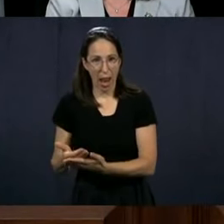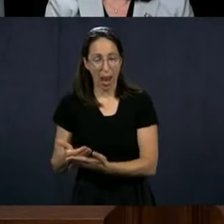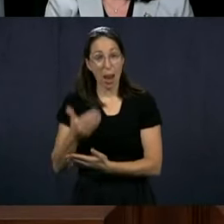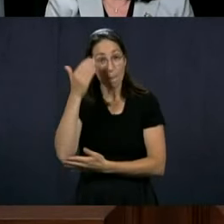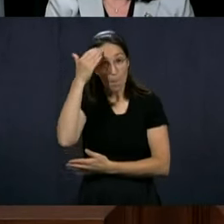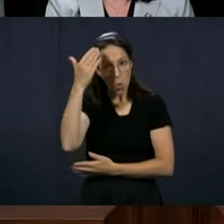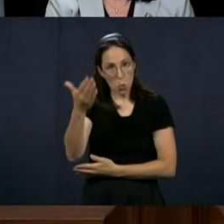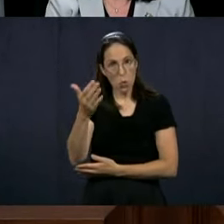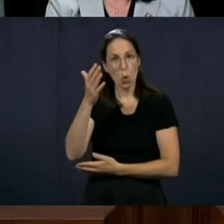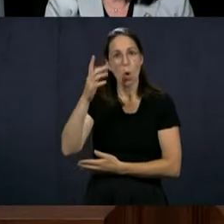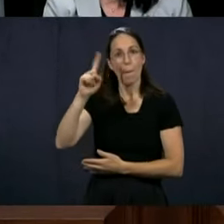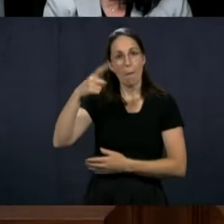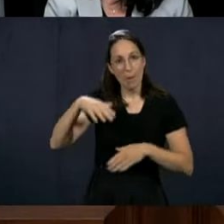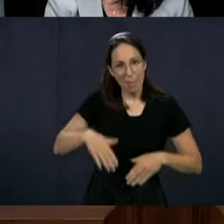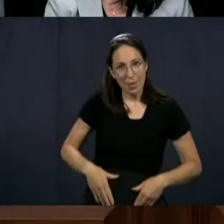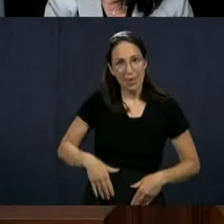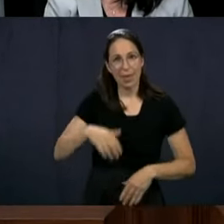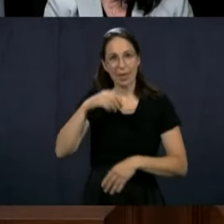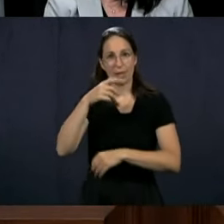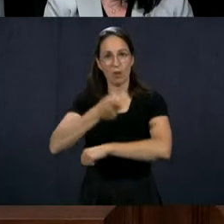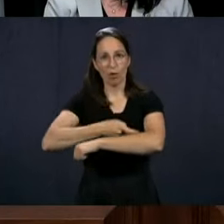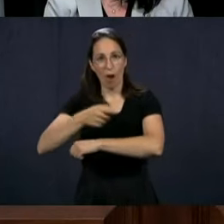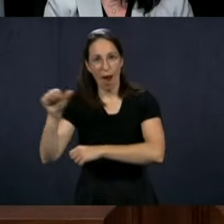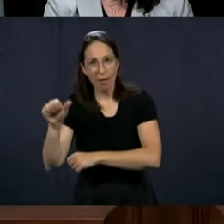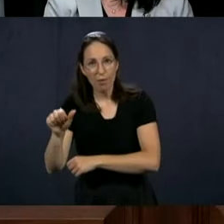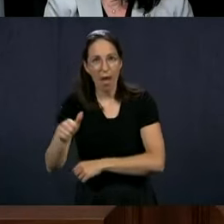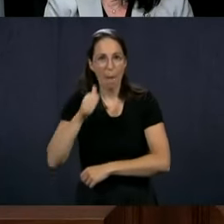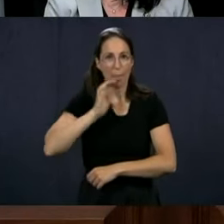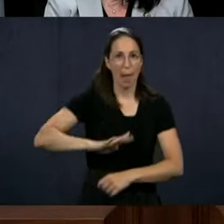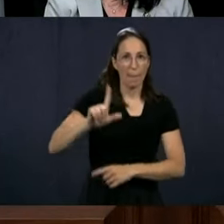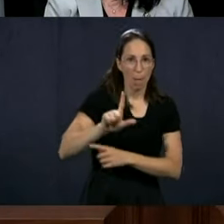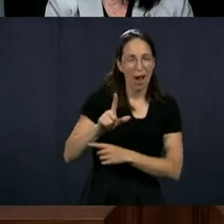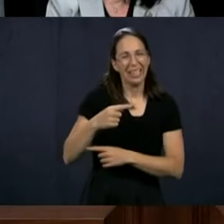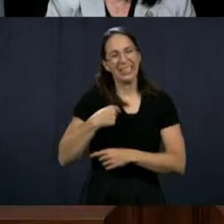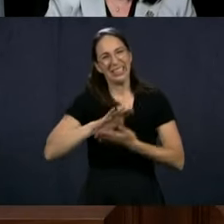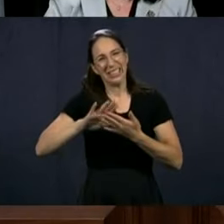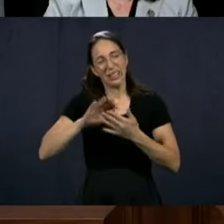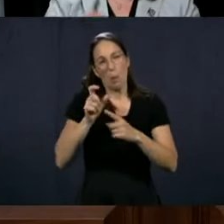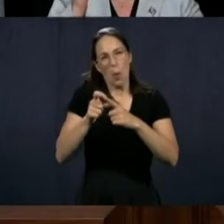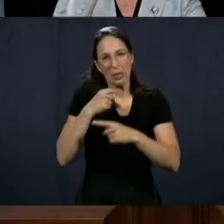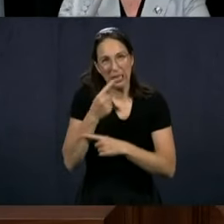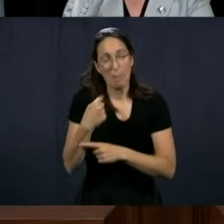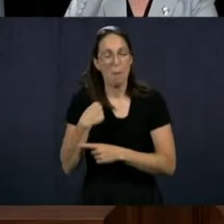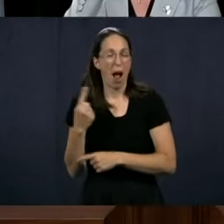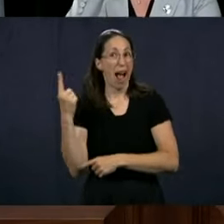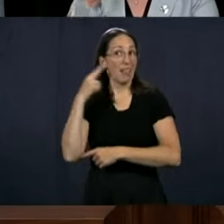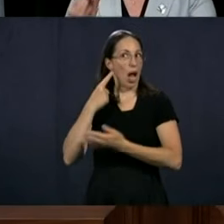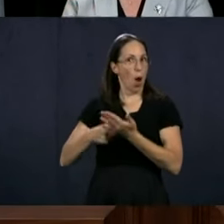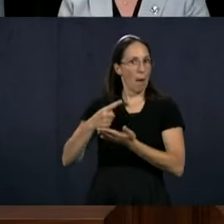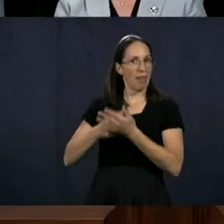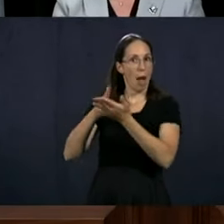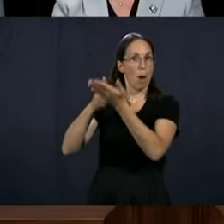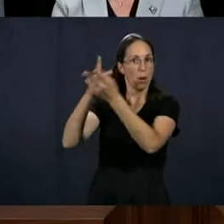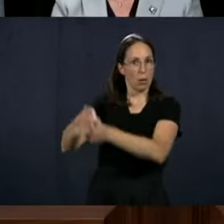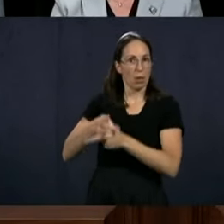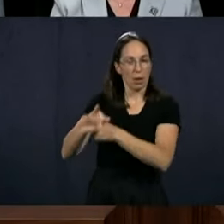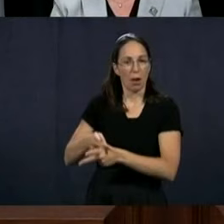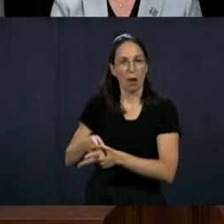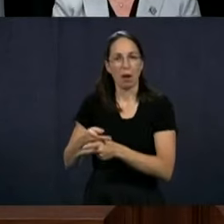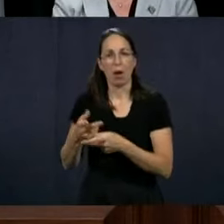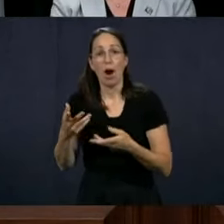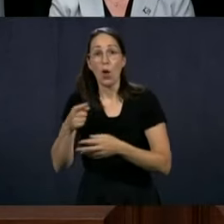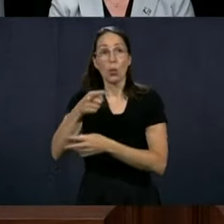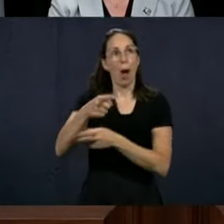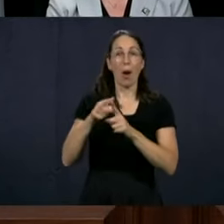I'm going to use a term that you may need to forgive, but I hear some orderlies say, Mr. Premier, you